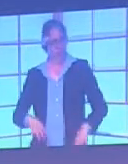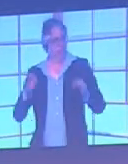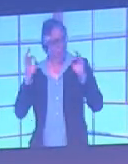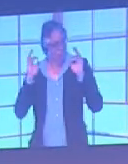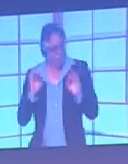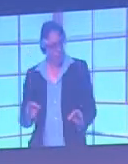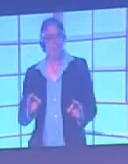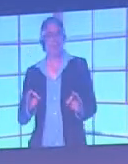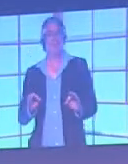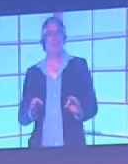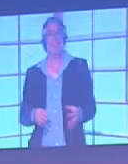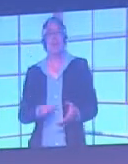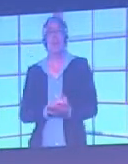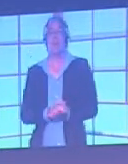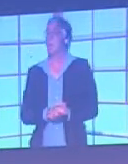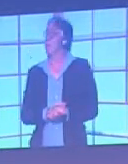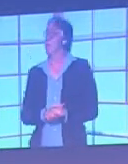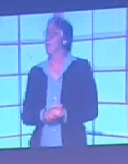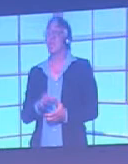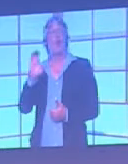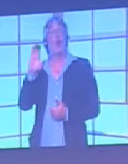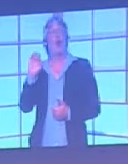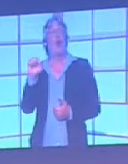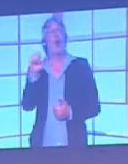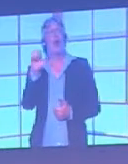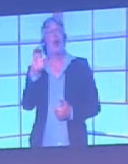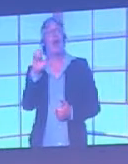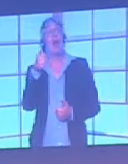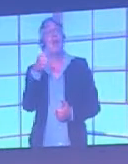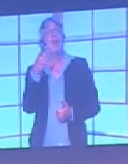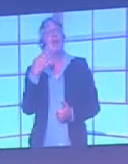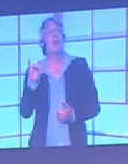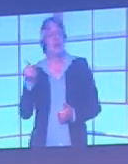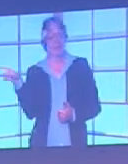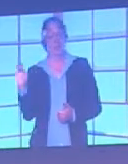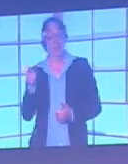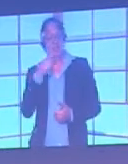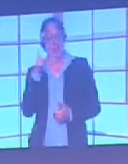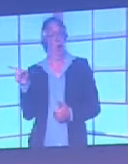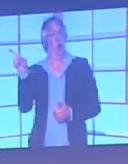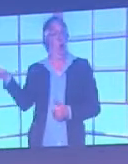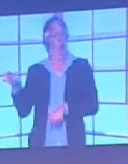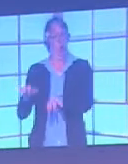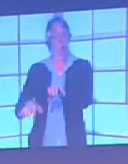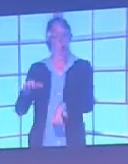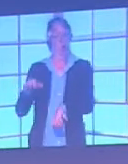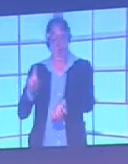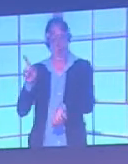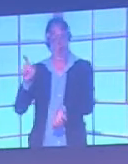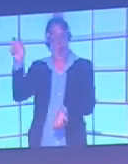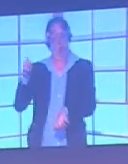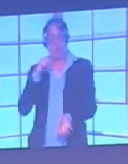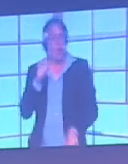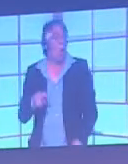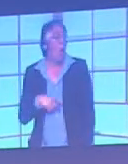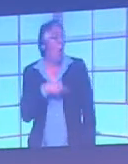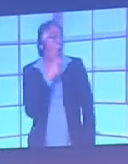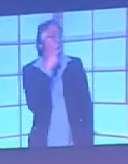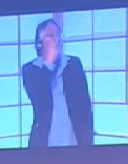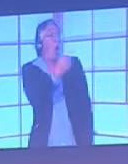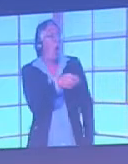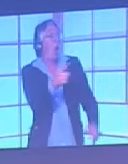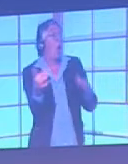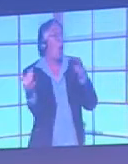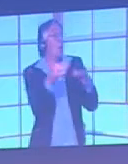excitement about it. Cathy will tell you she's got somebody in her office who said it revolutionised his viewing of that